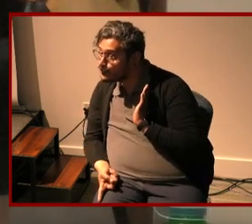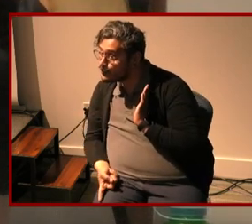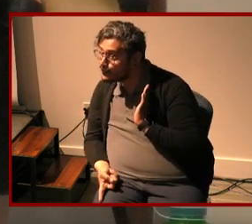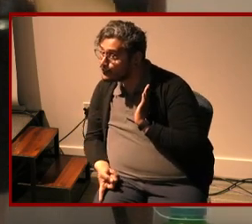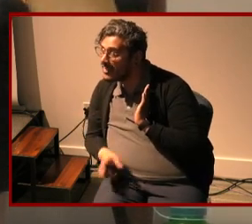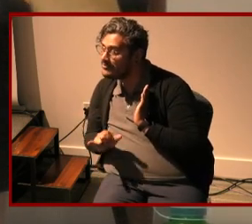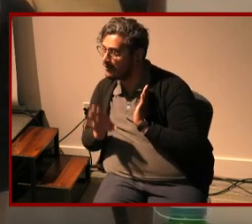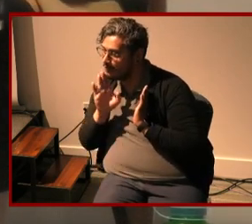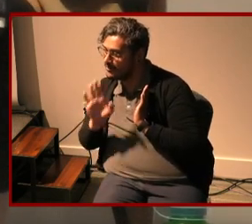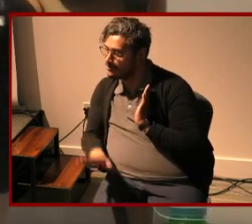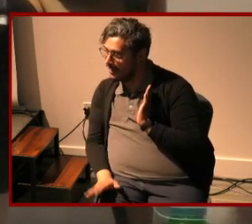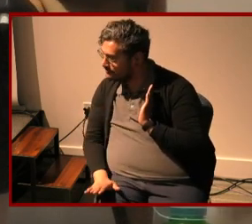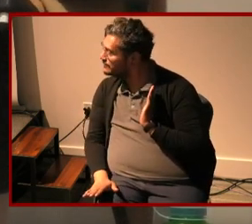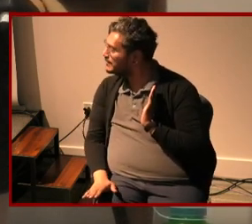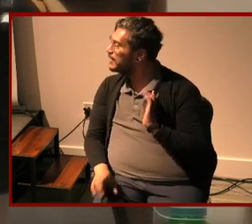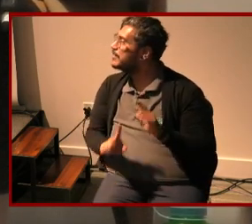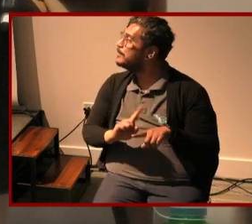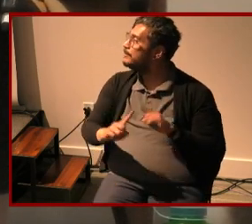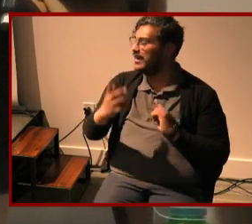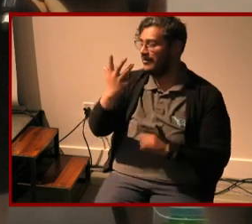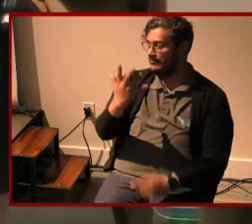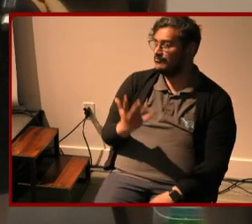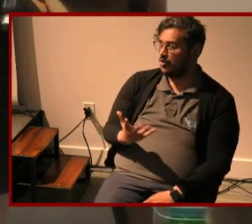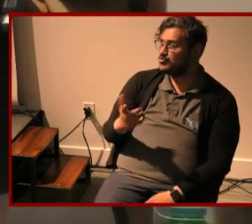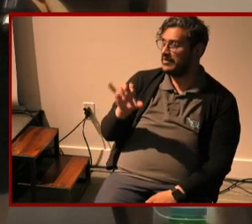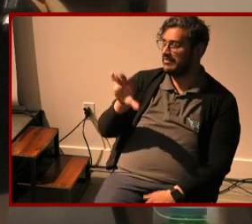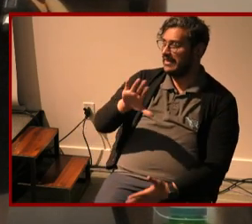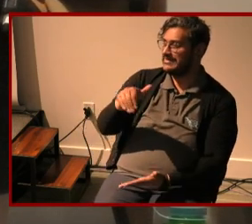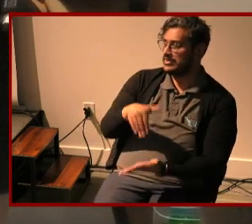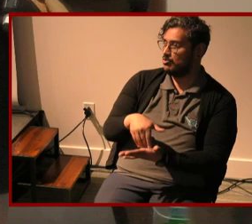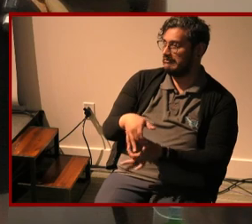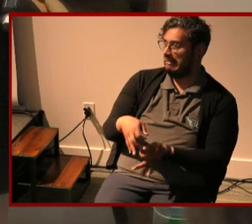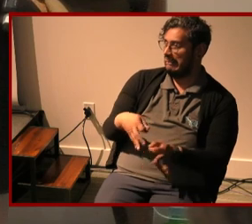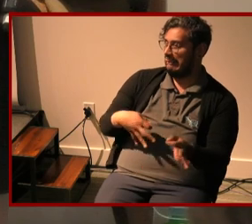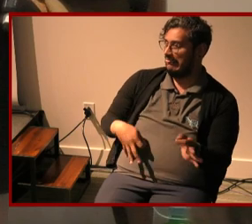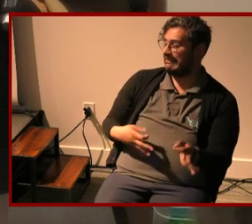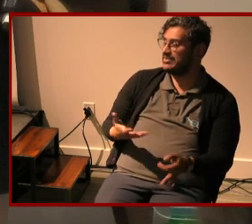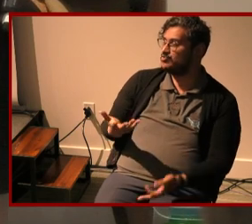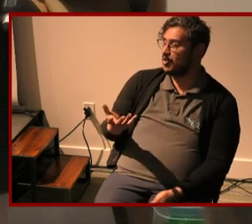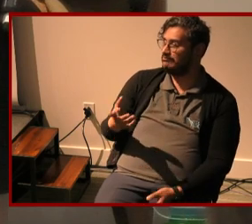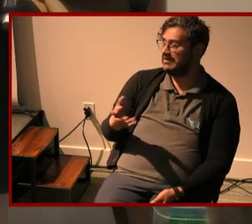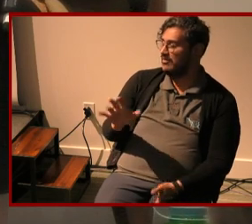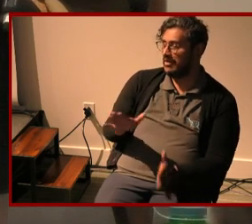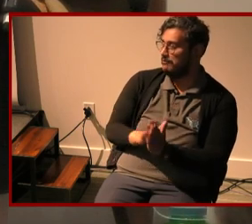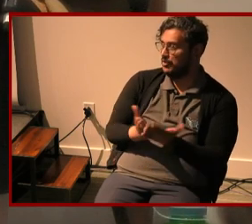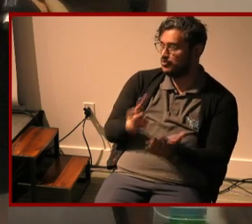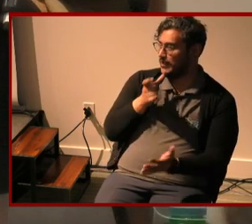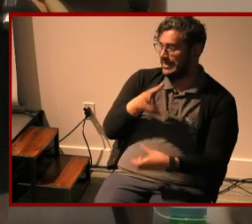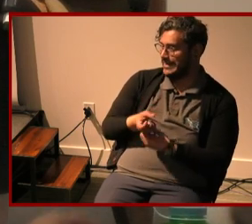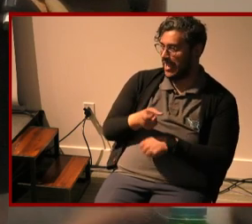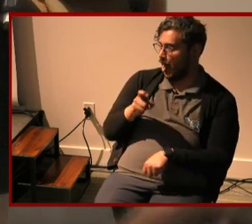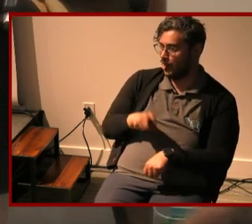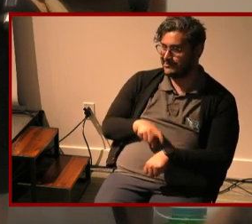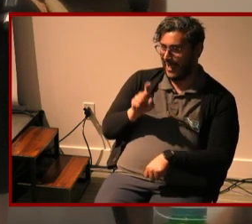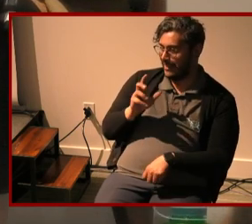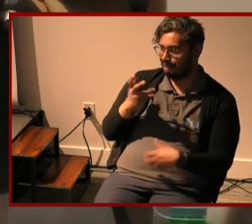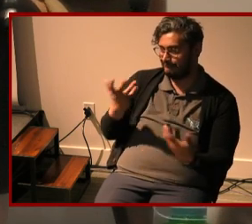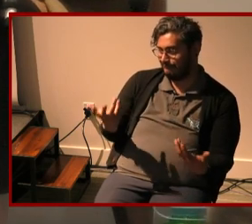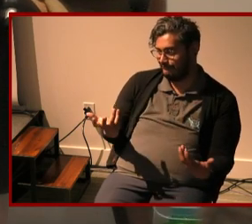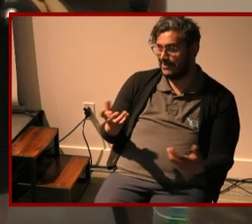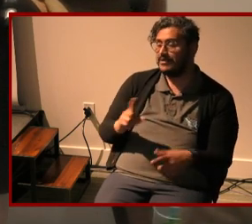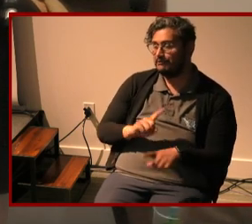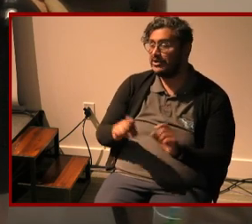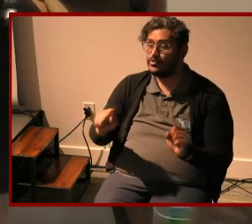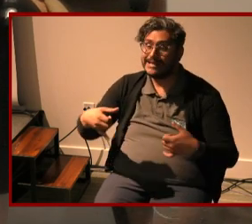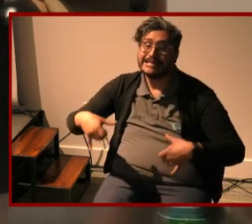um unfortunately our distribution center was lagging so we didn't get the books on time but have no fear you